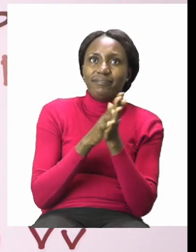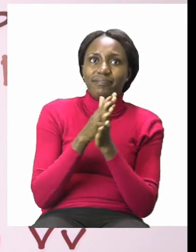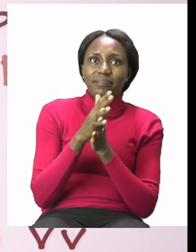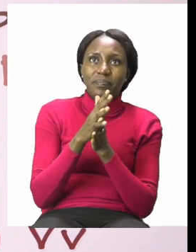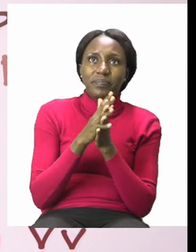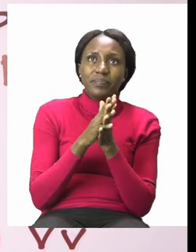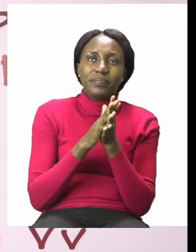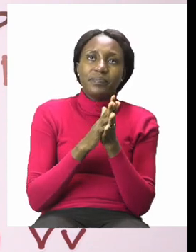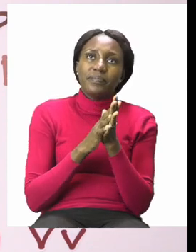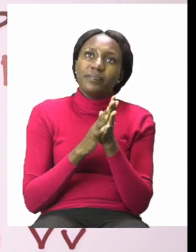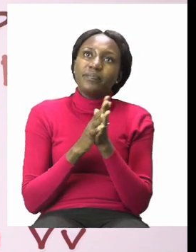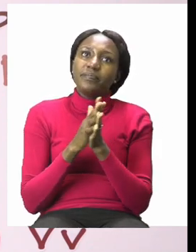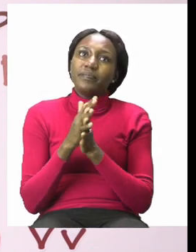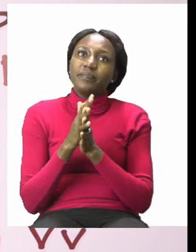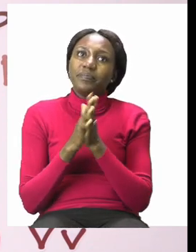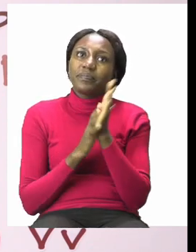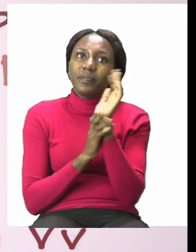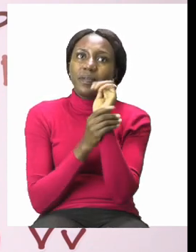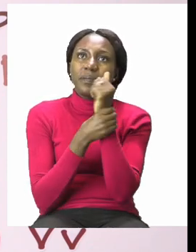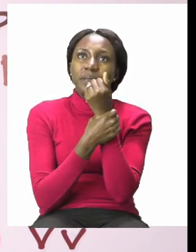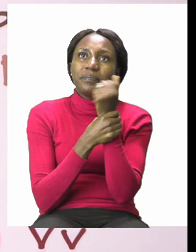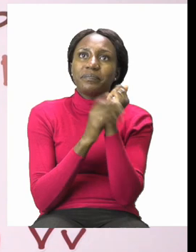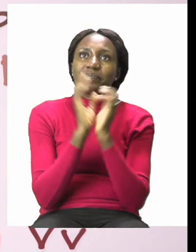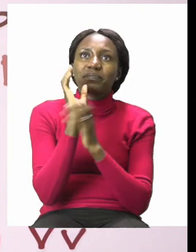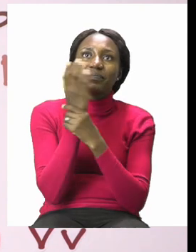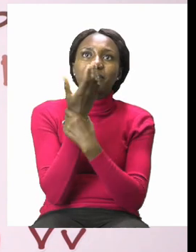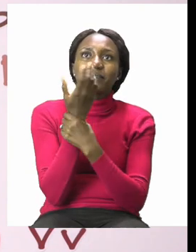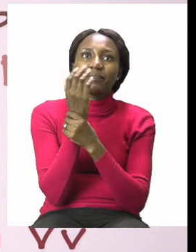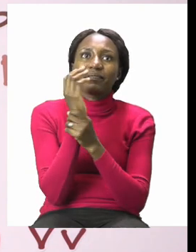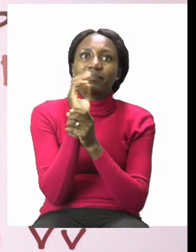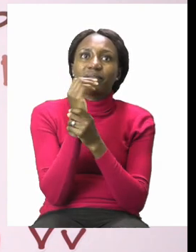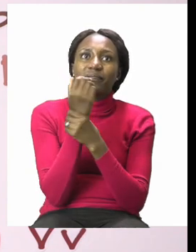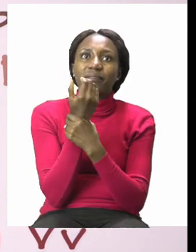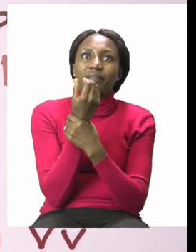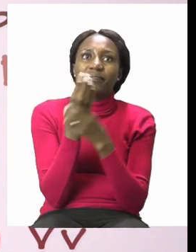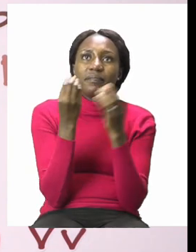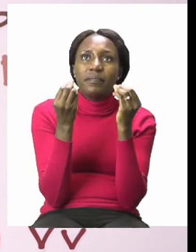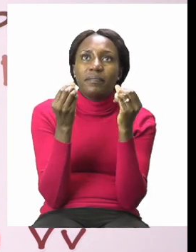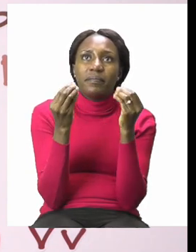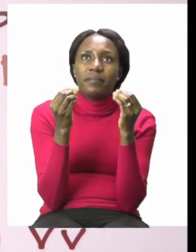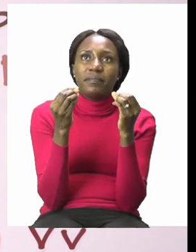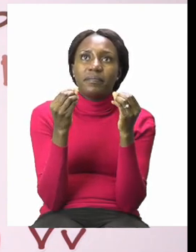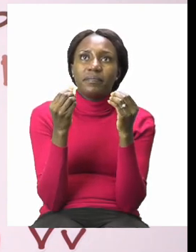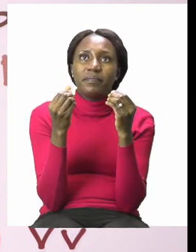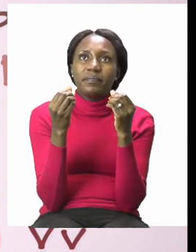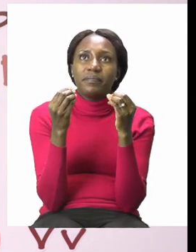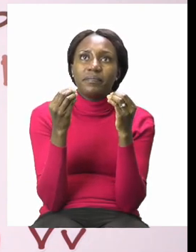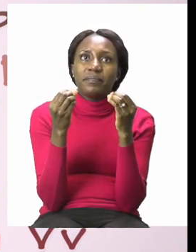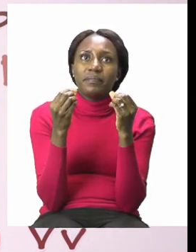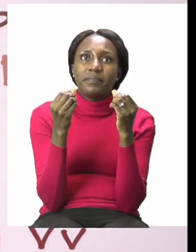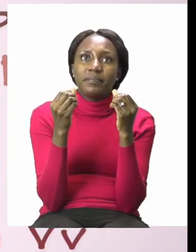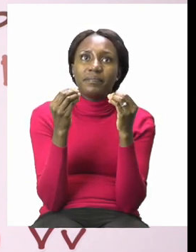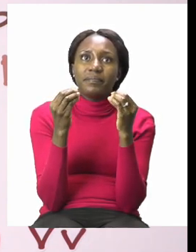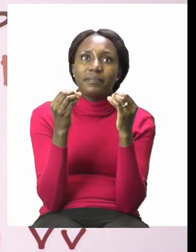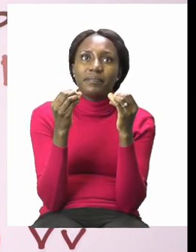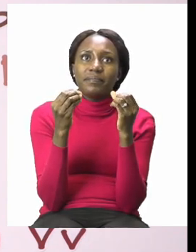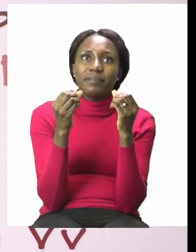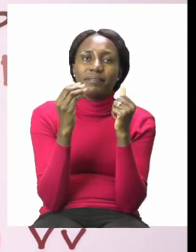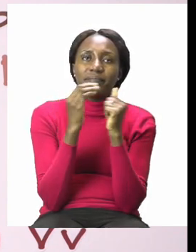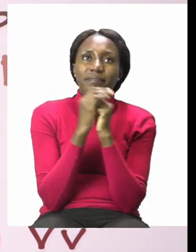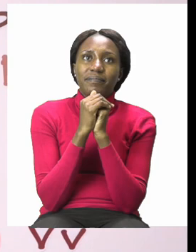on your wrists and your fingertips too.